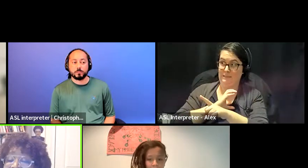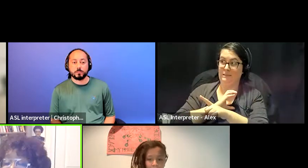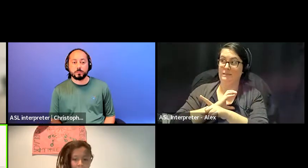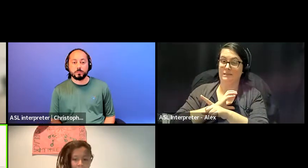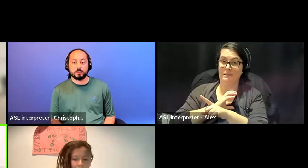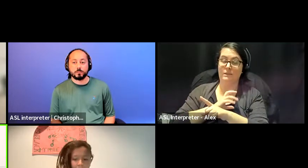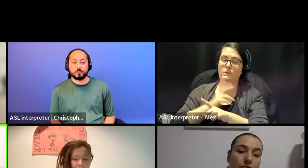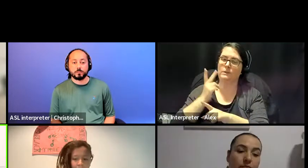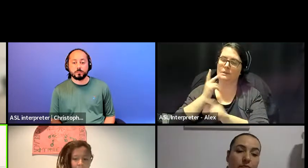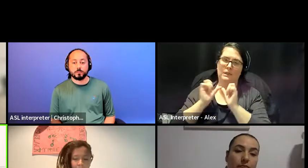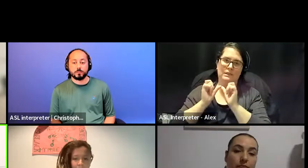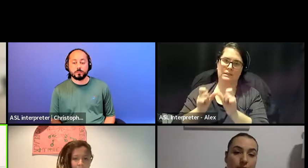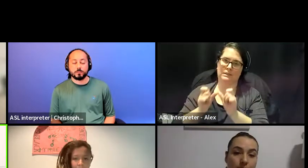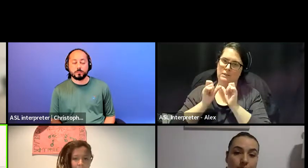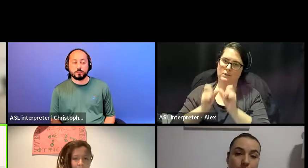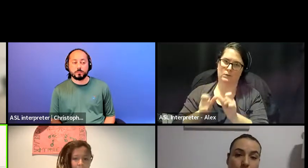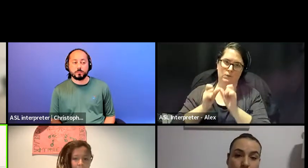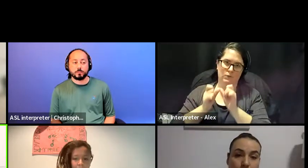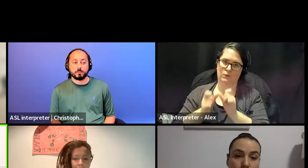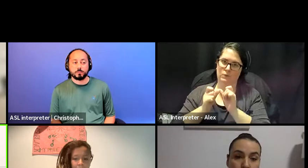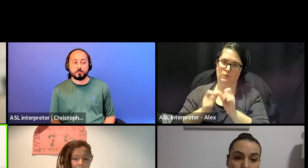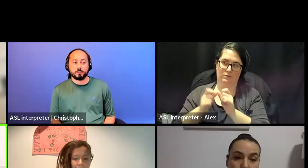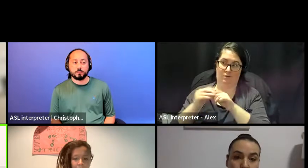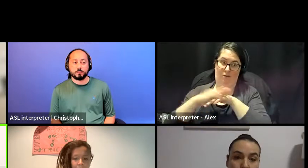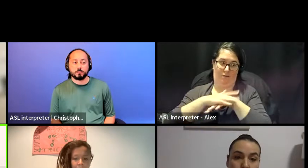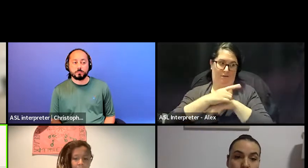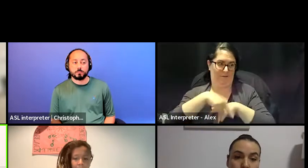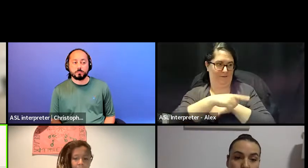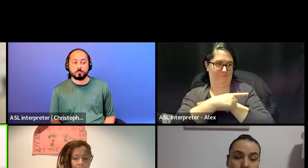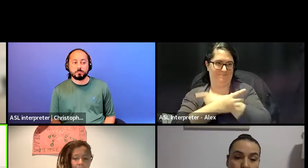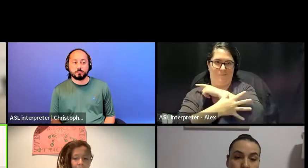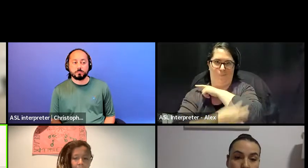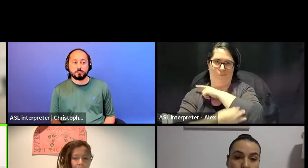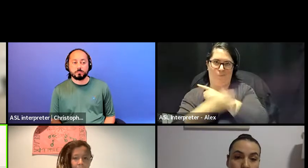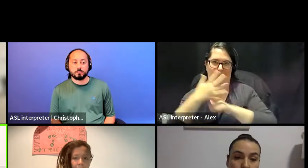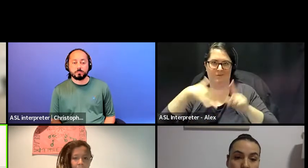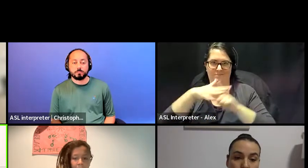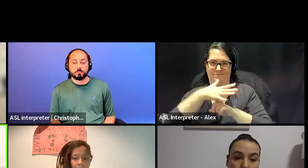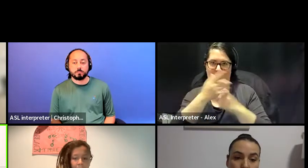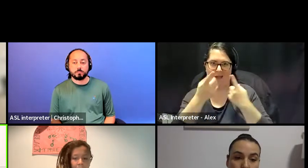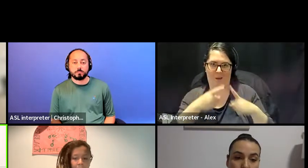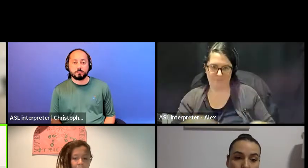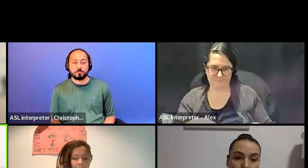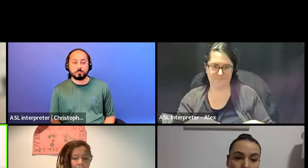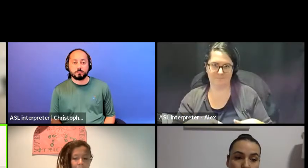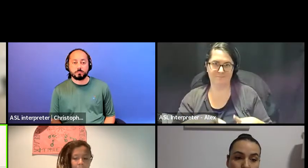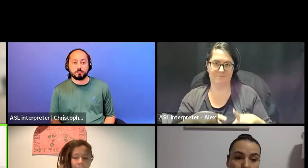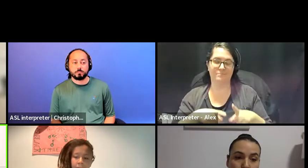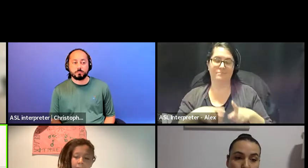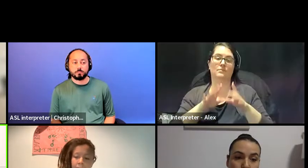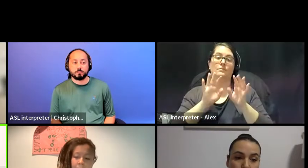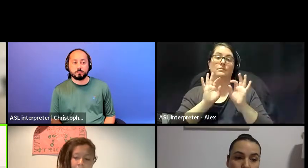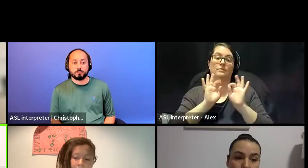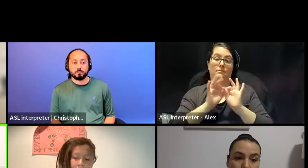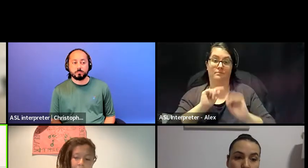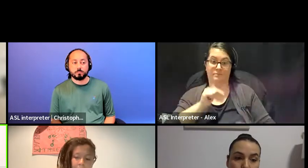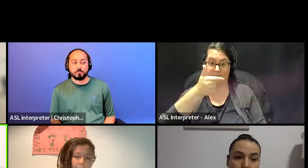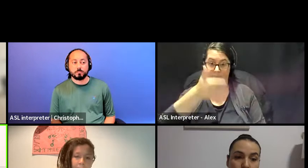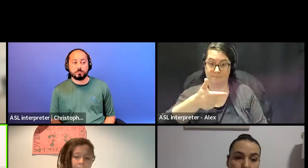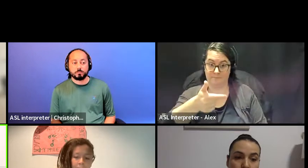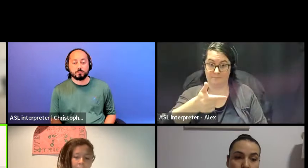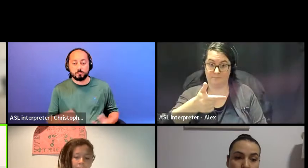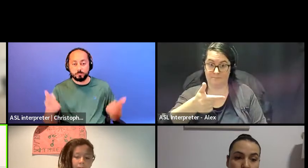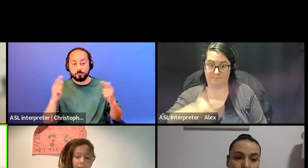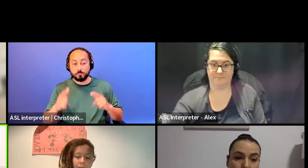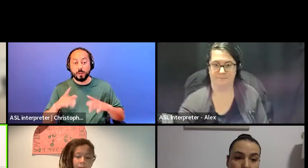to sentence people to impoverished conditions in this city, yet we see that, you know, an organization like Pride Toronto